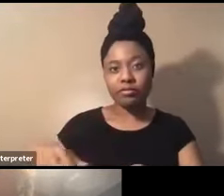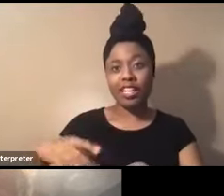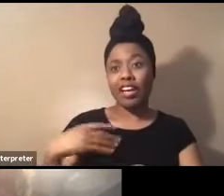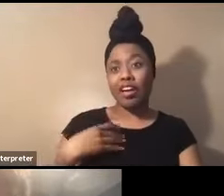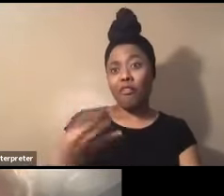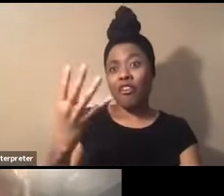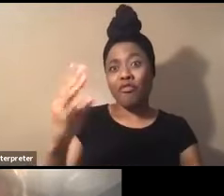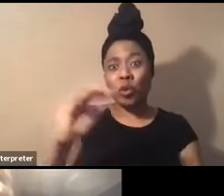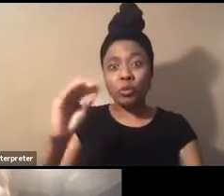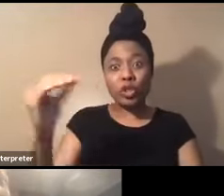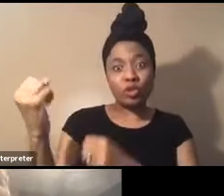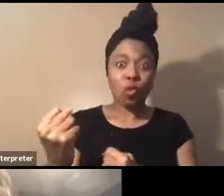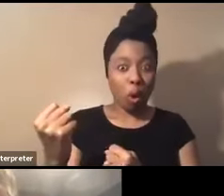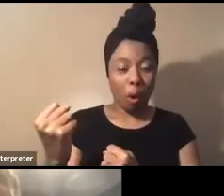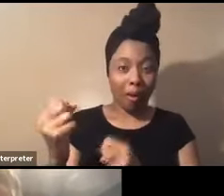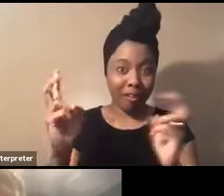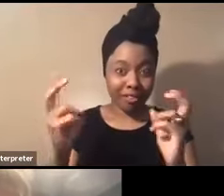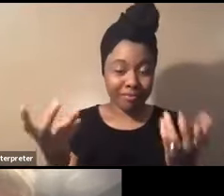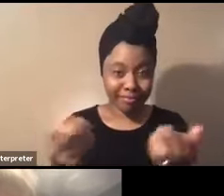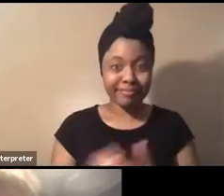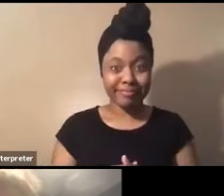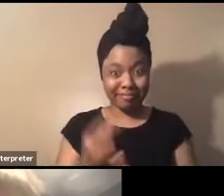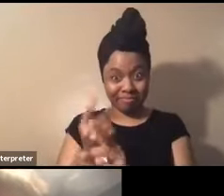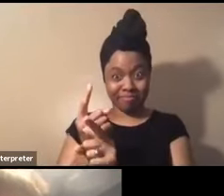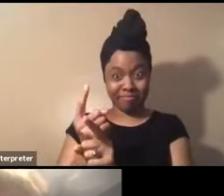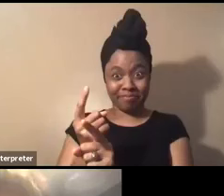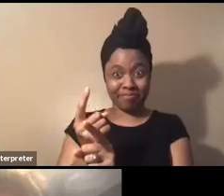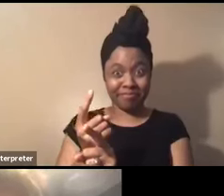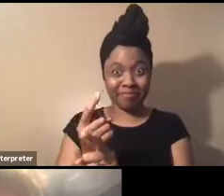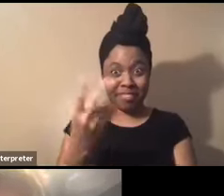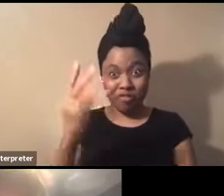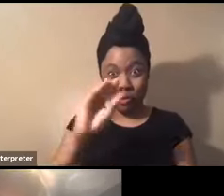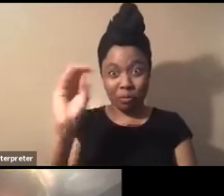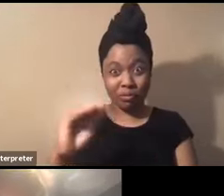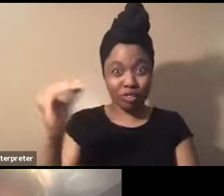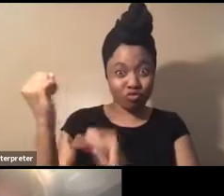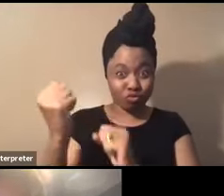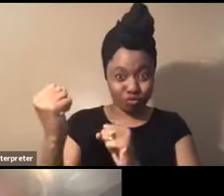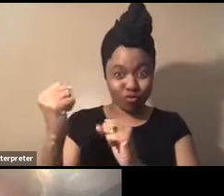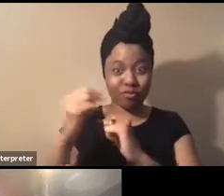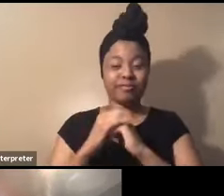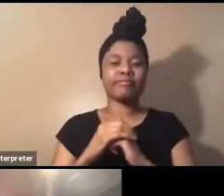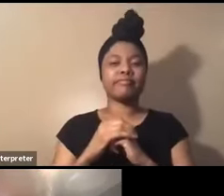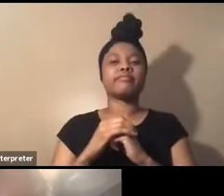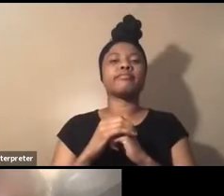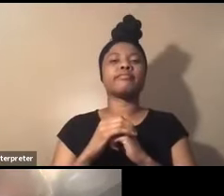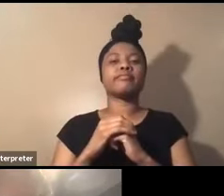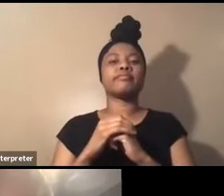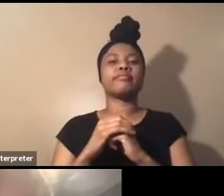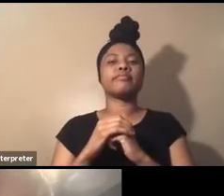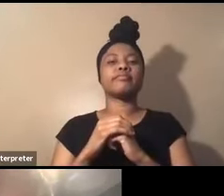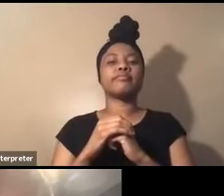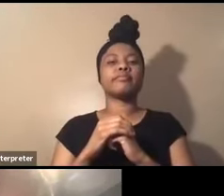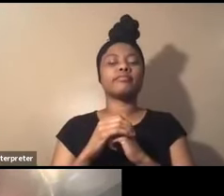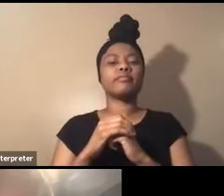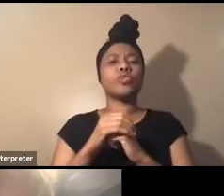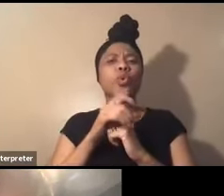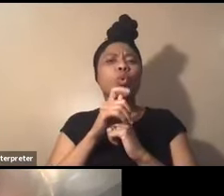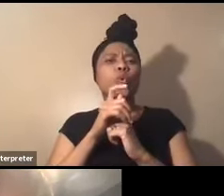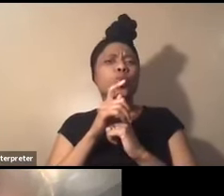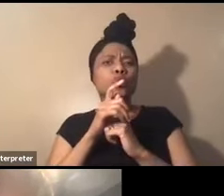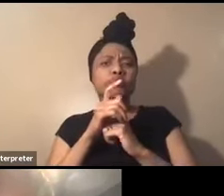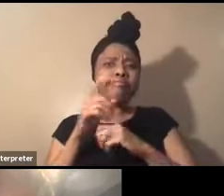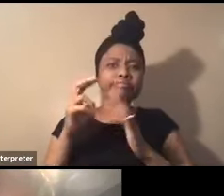strong, right? This is 4% strong. Um, who do you see coming in to take your classes?